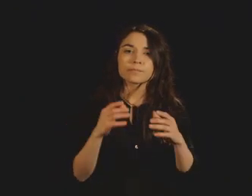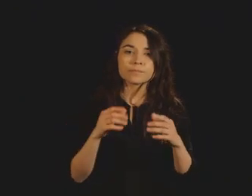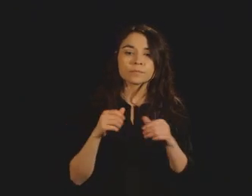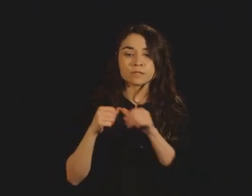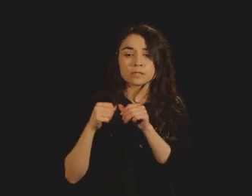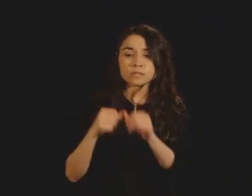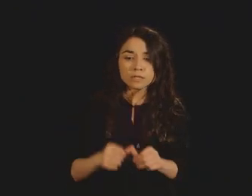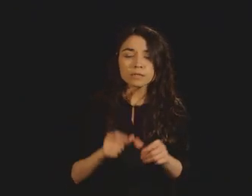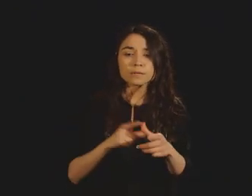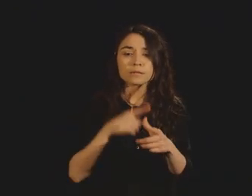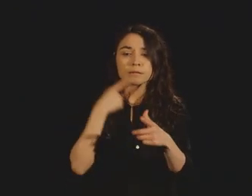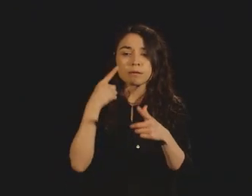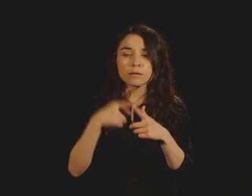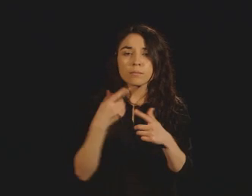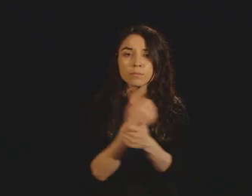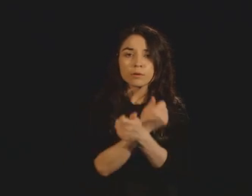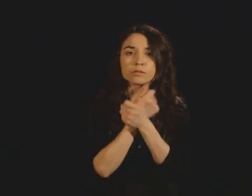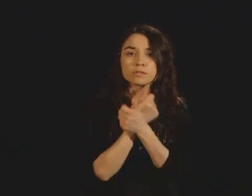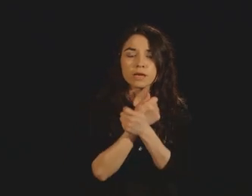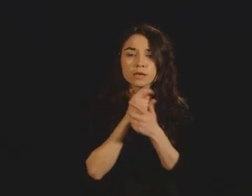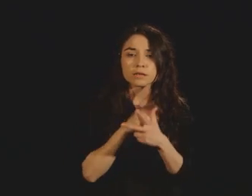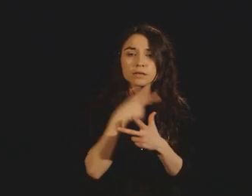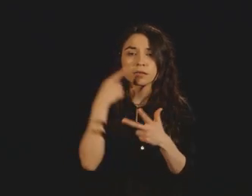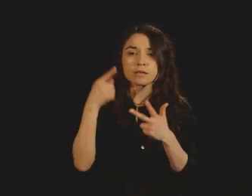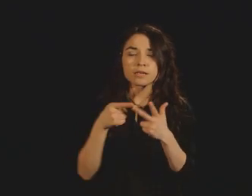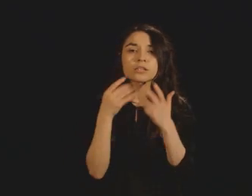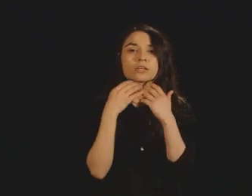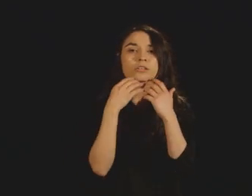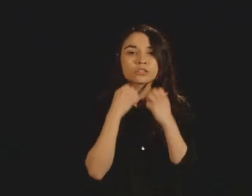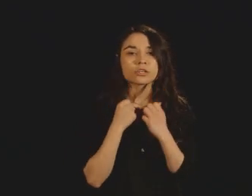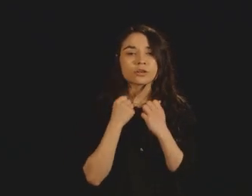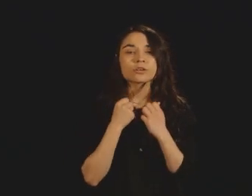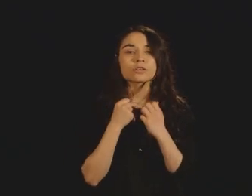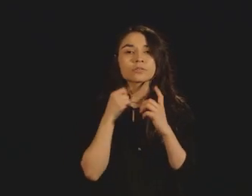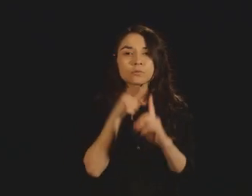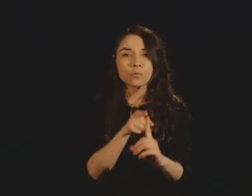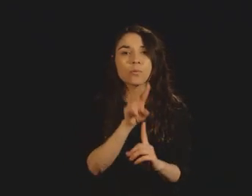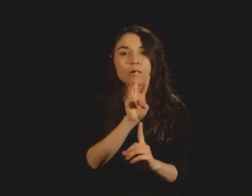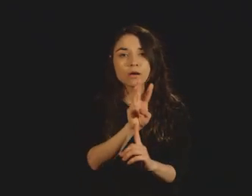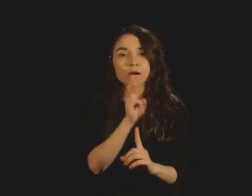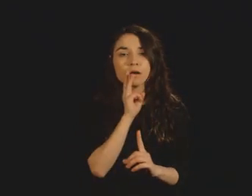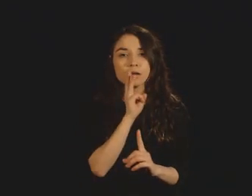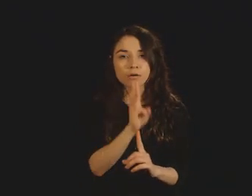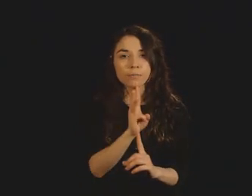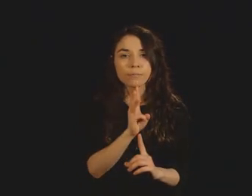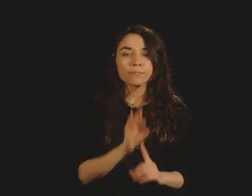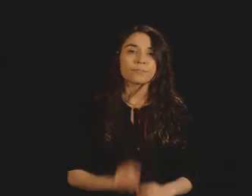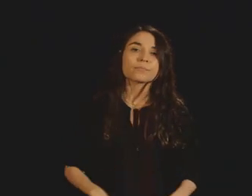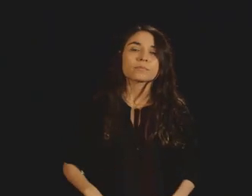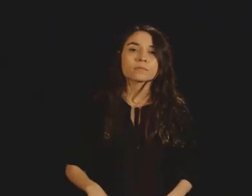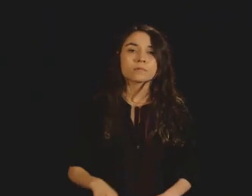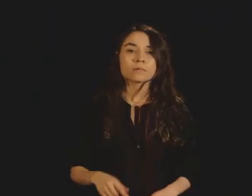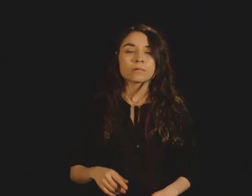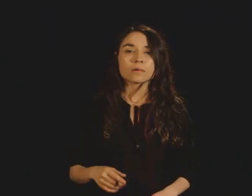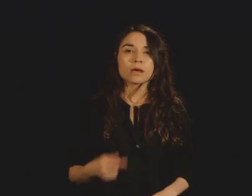To cherish it when it falls from the sky in the winter's snowflakes in beautiful patterns.